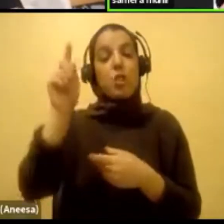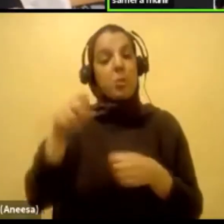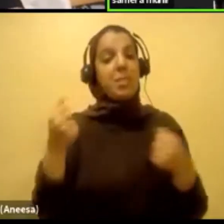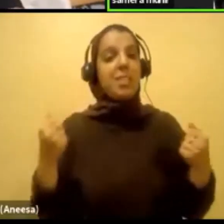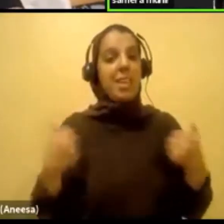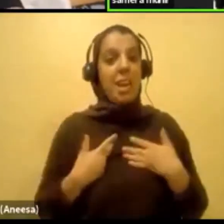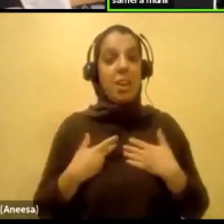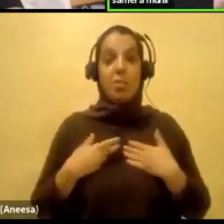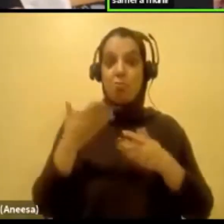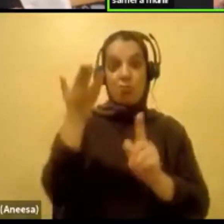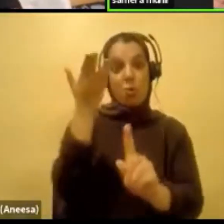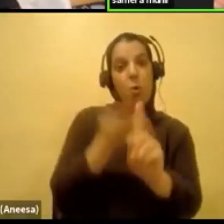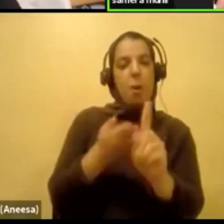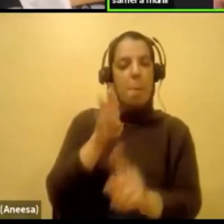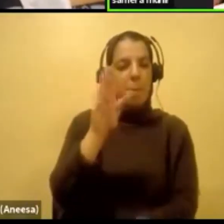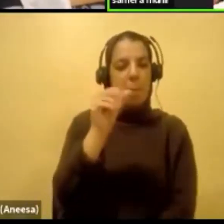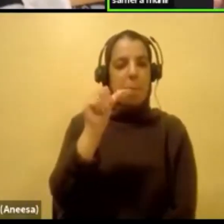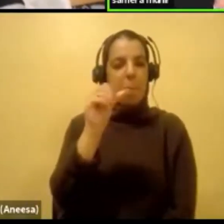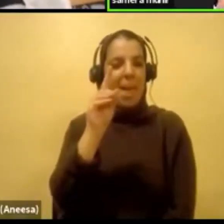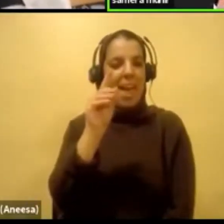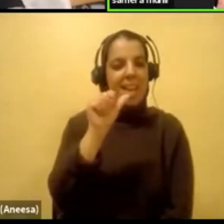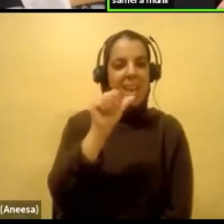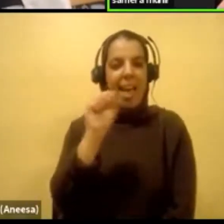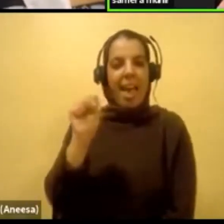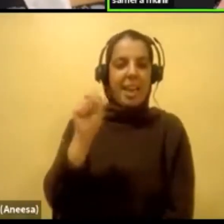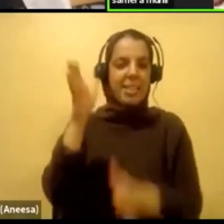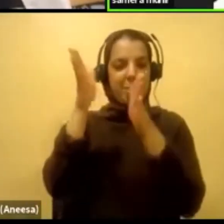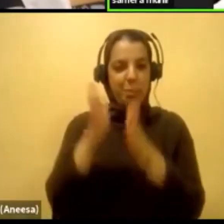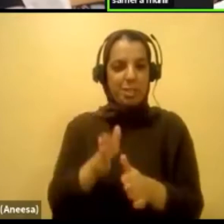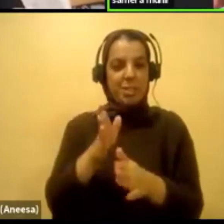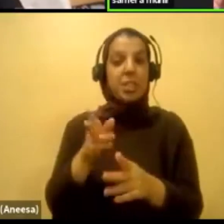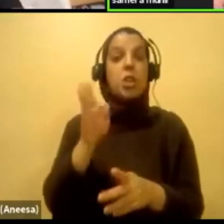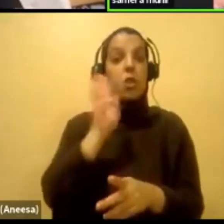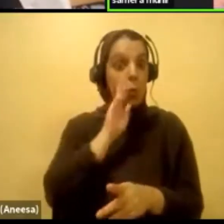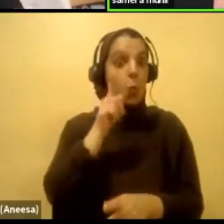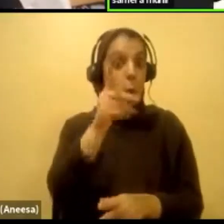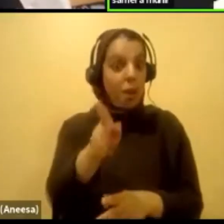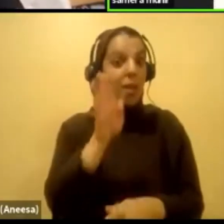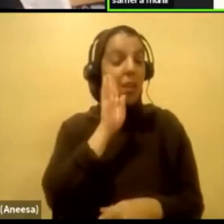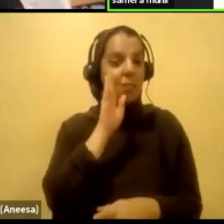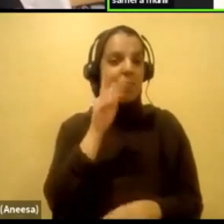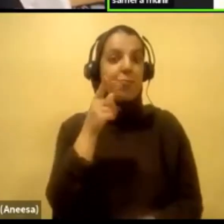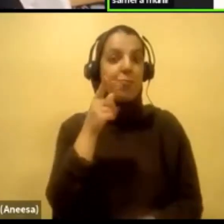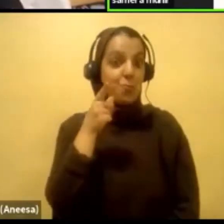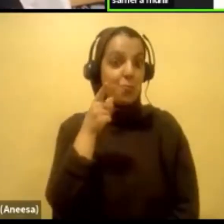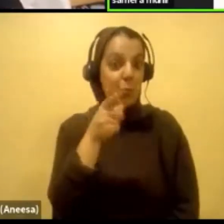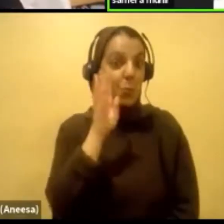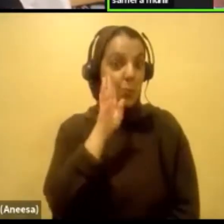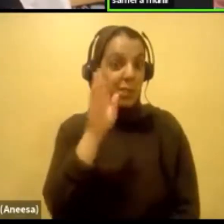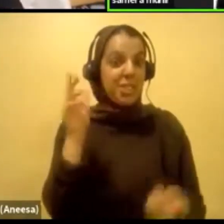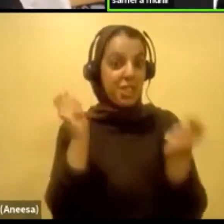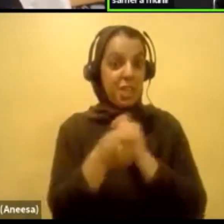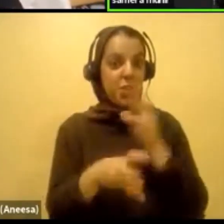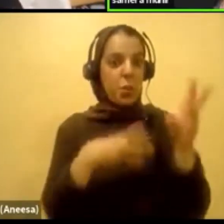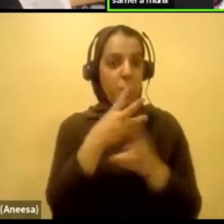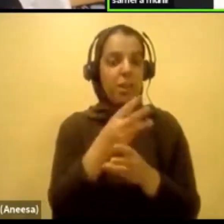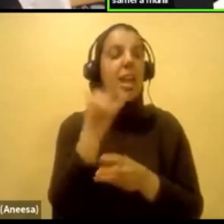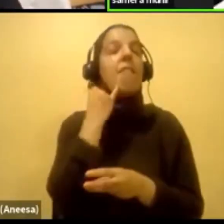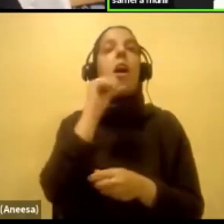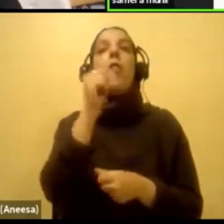You're a badass person who is going to change the world. And if you don't agree with me, okay, move on. No problem.